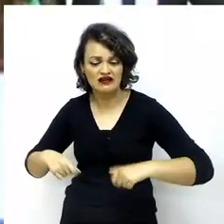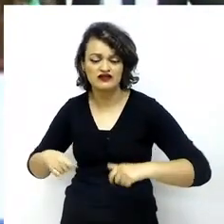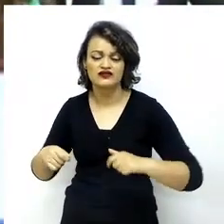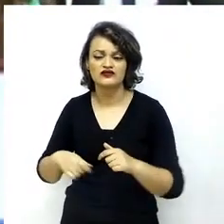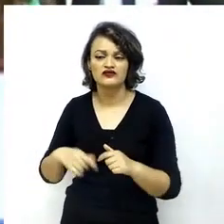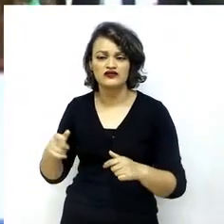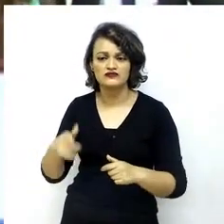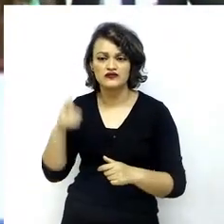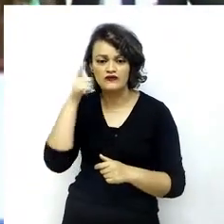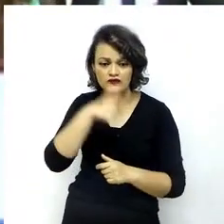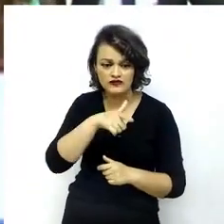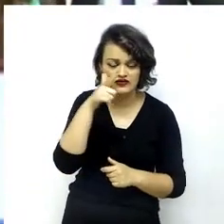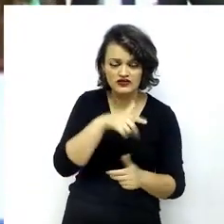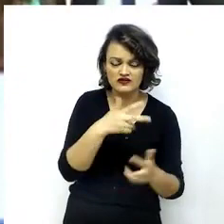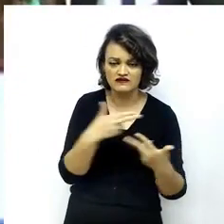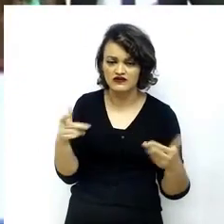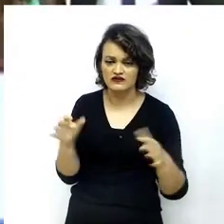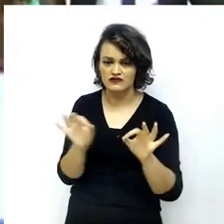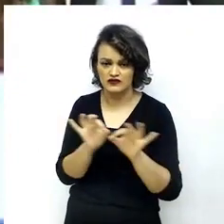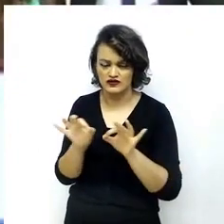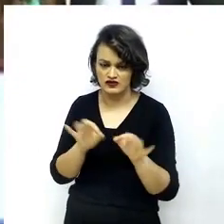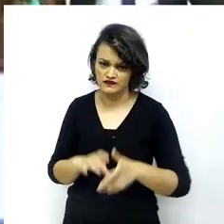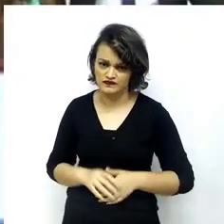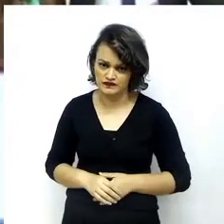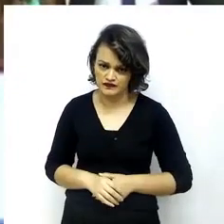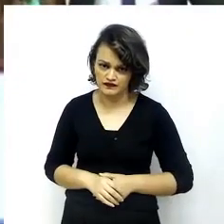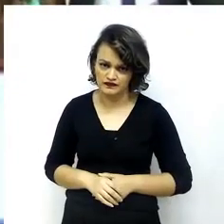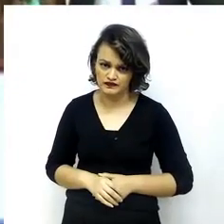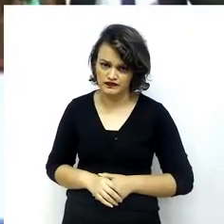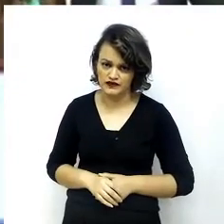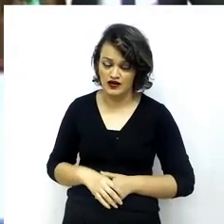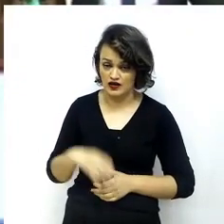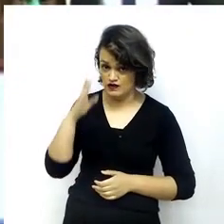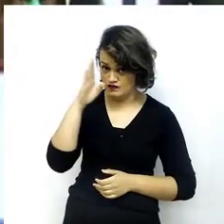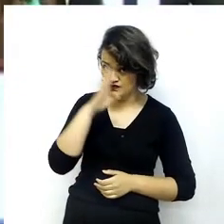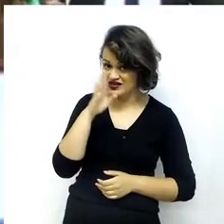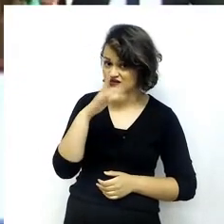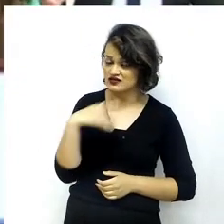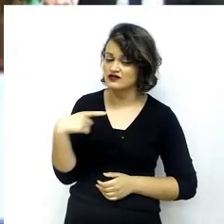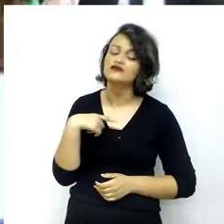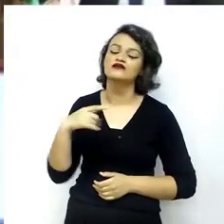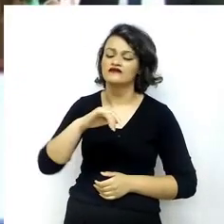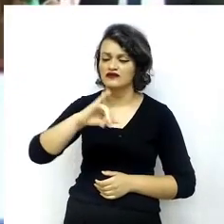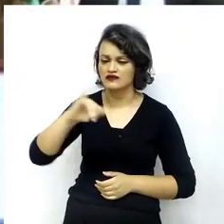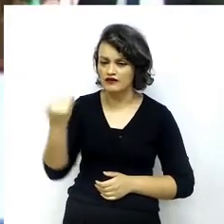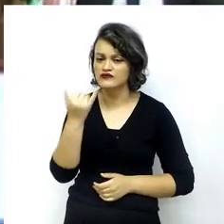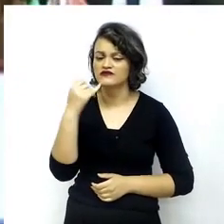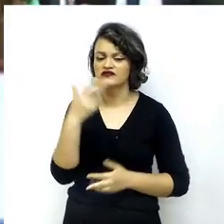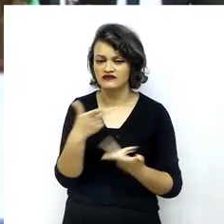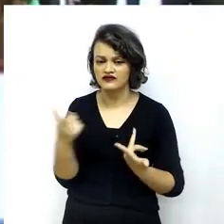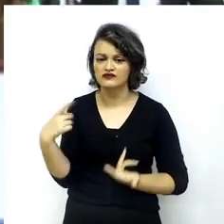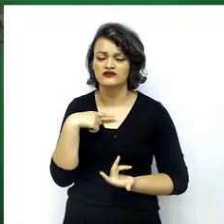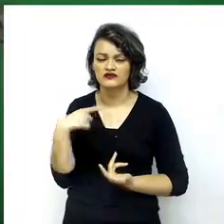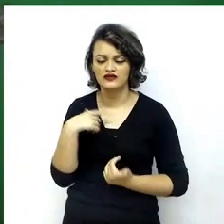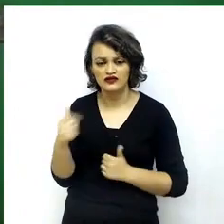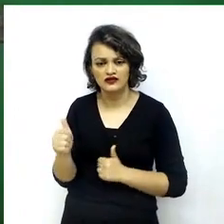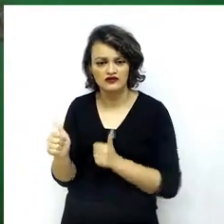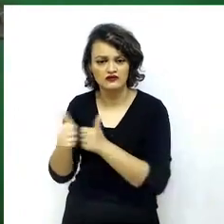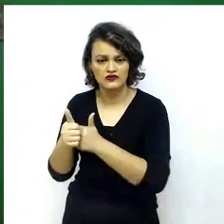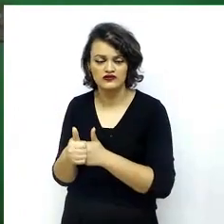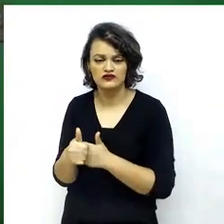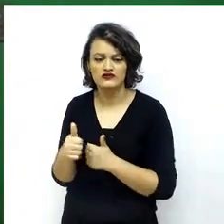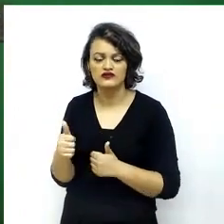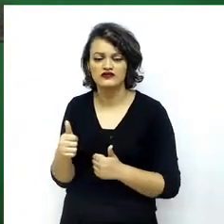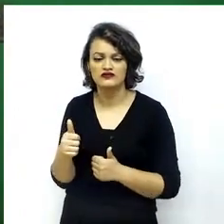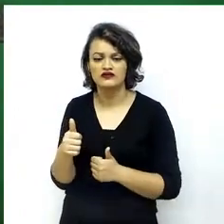central goals of the organization. The Brazil certainly has a lot to take advantage and to become